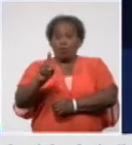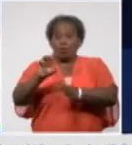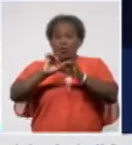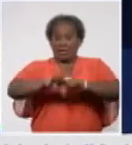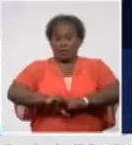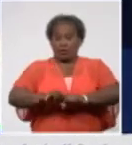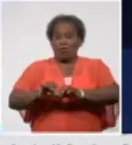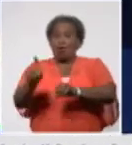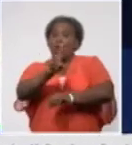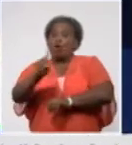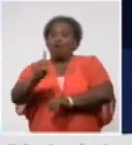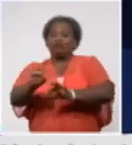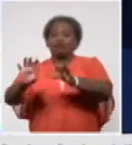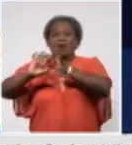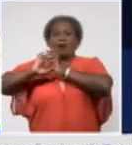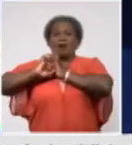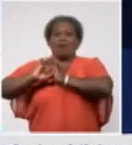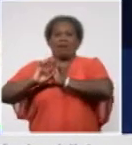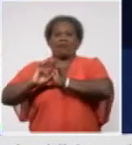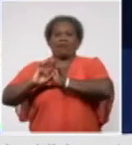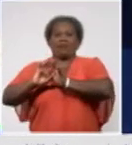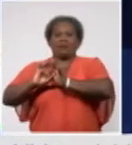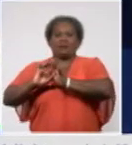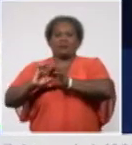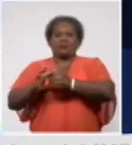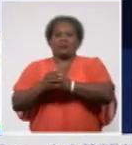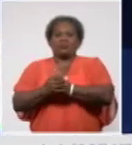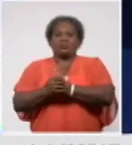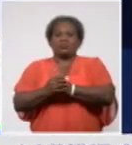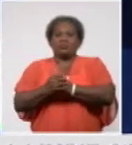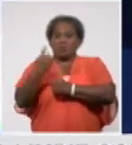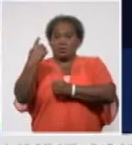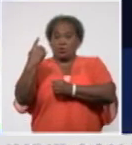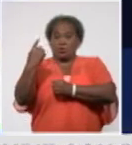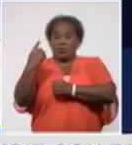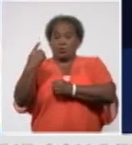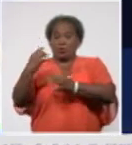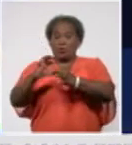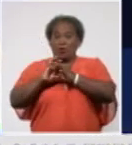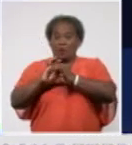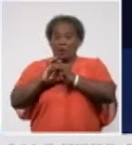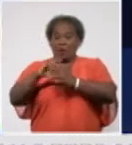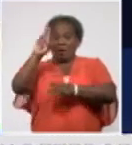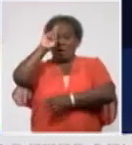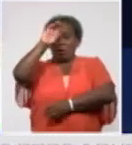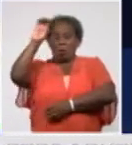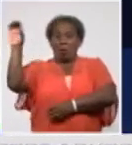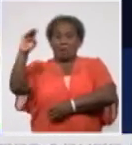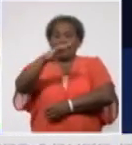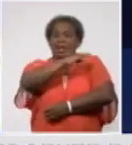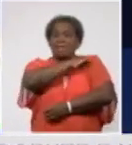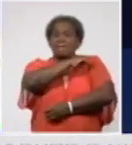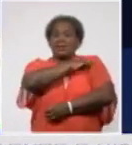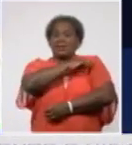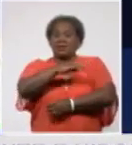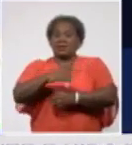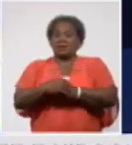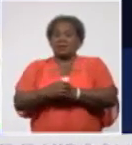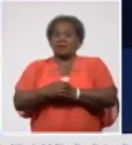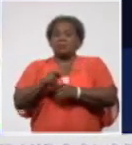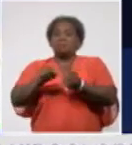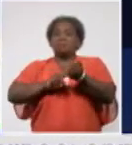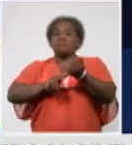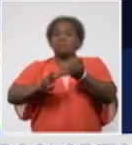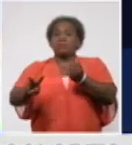Yesterday, two patients joined the group of those reported as serious, one critical patient passed to serious,